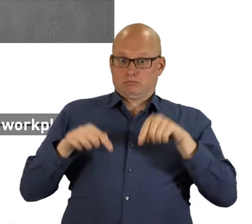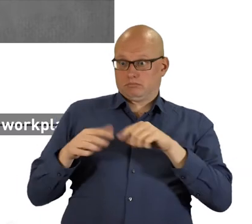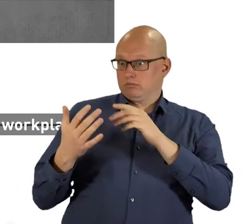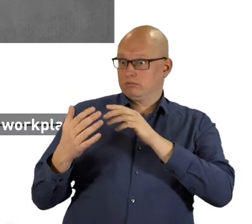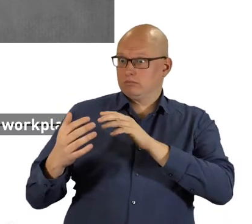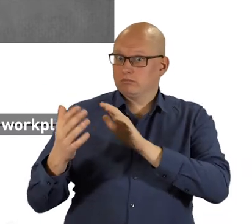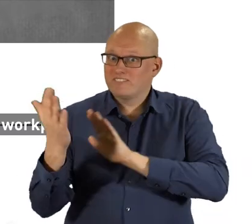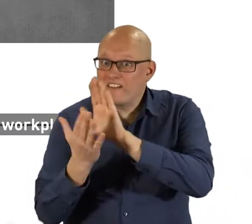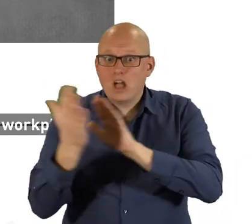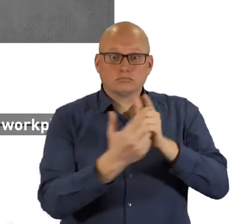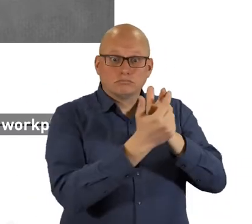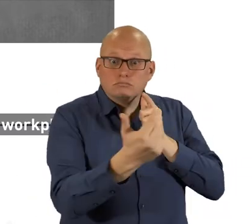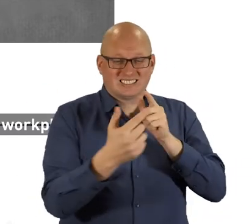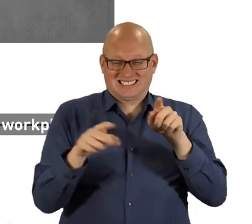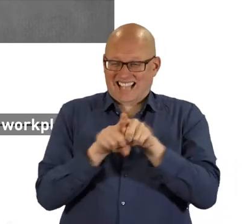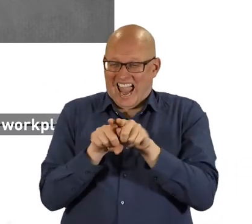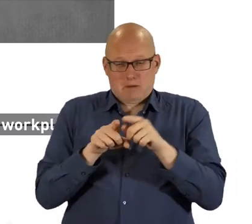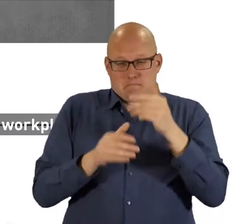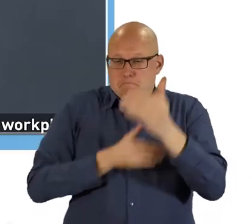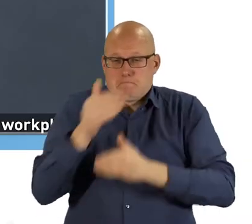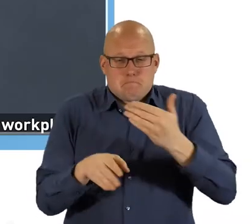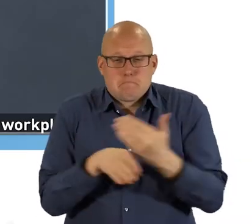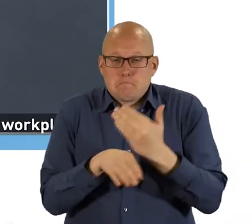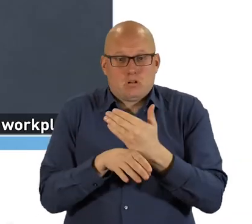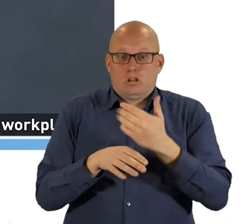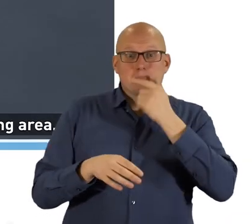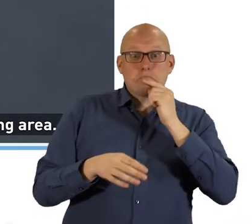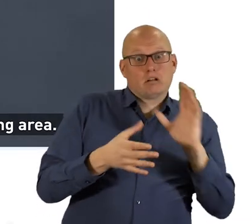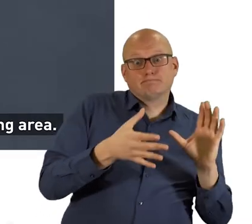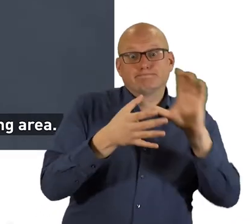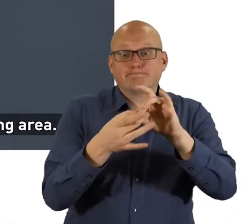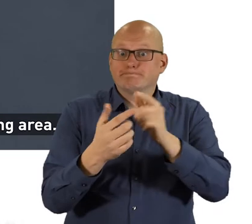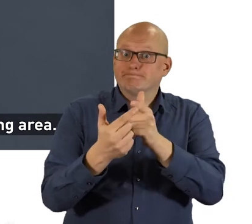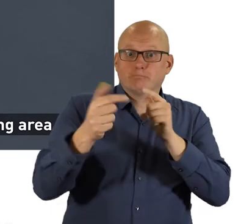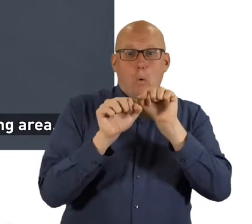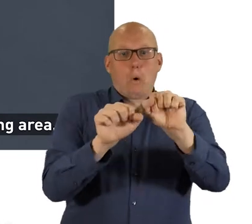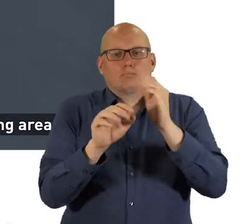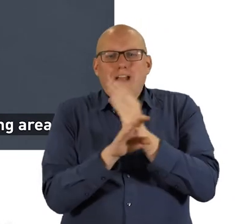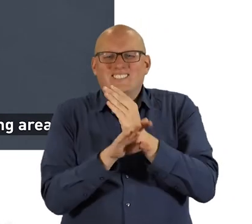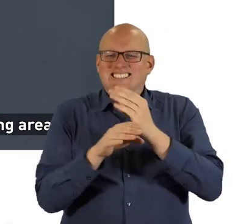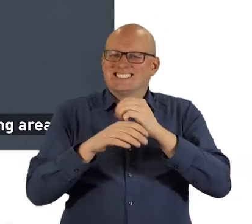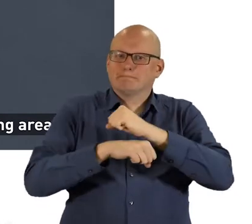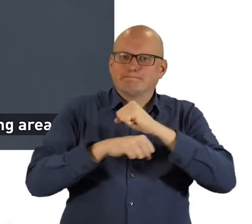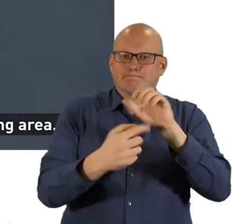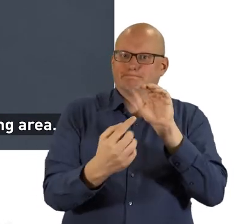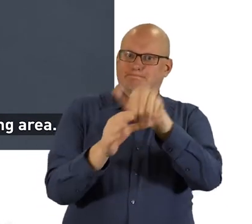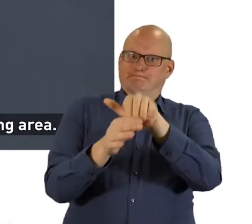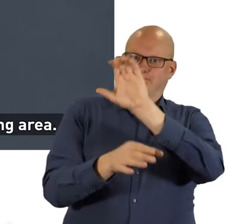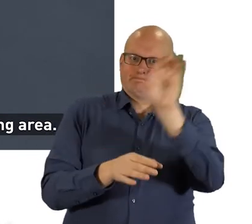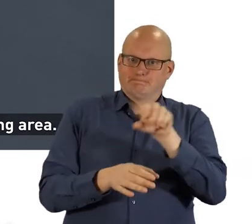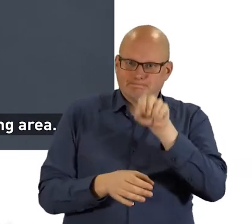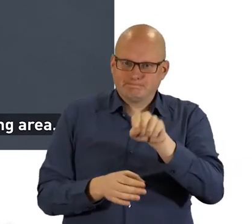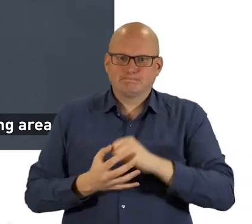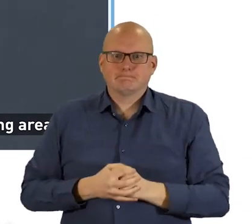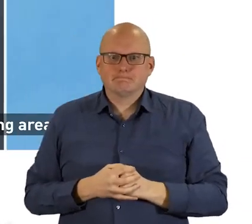The flexible workflow enables you to mirror what happens in your workplace, with each person queuing to see you in their own